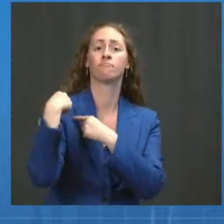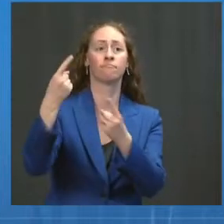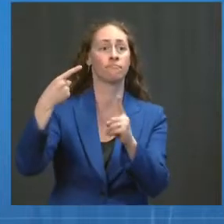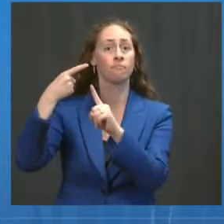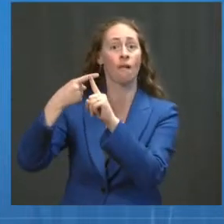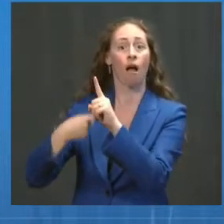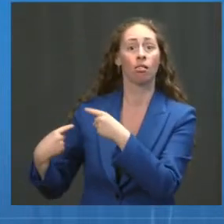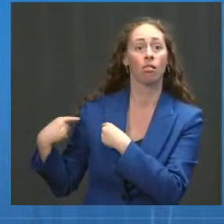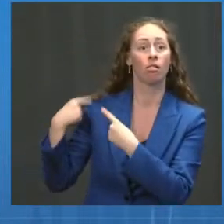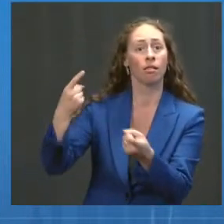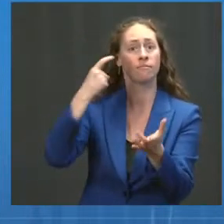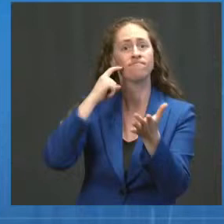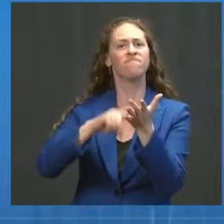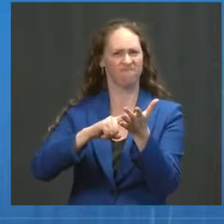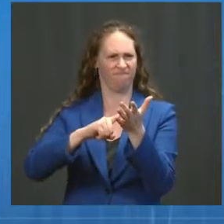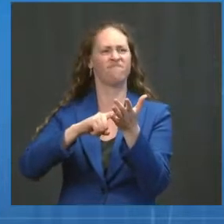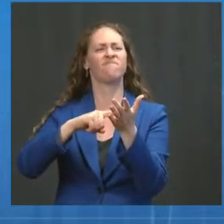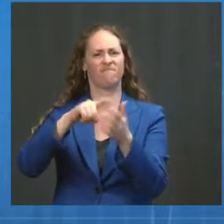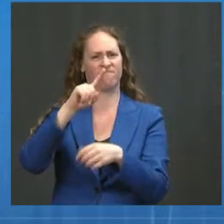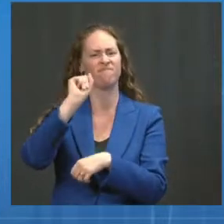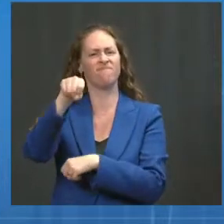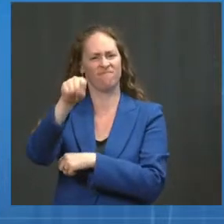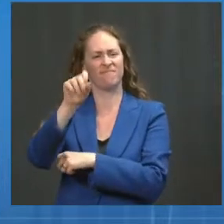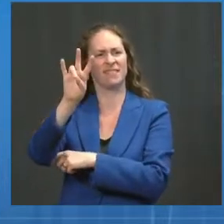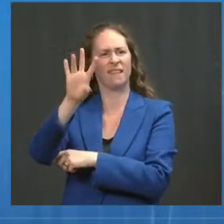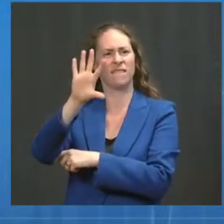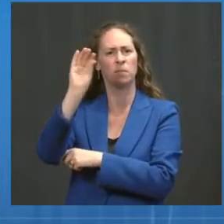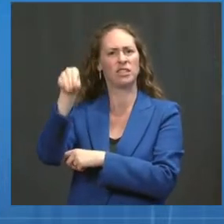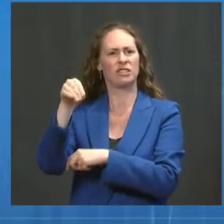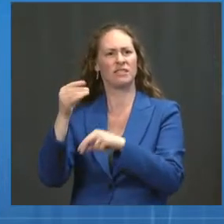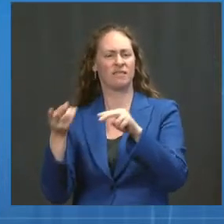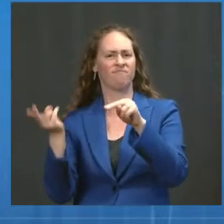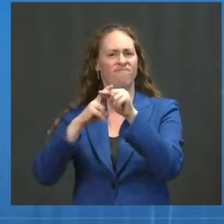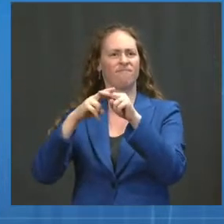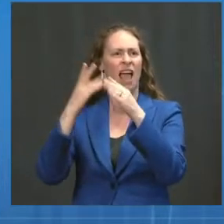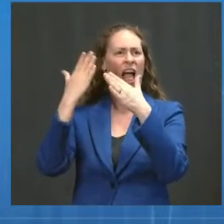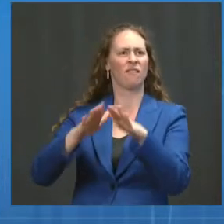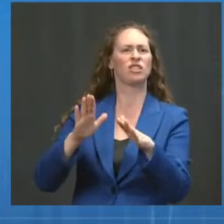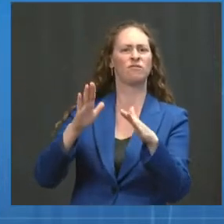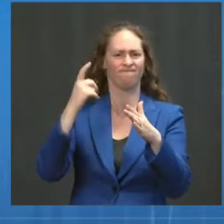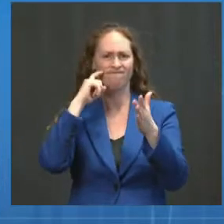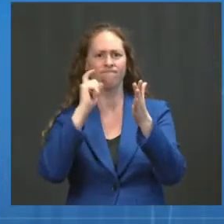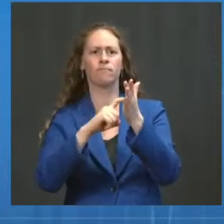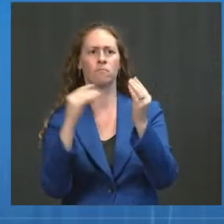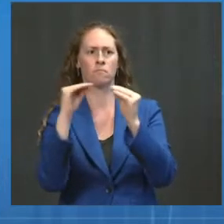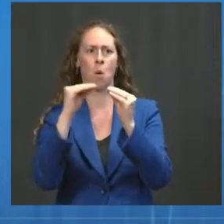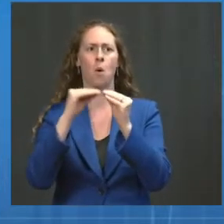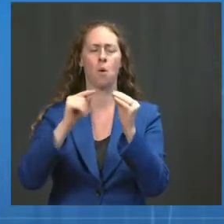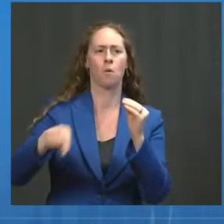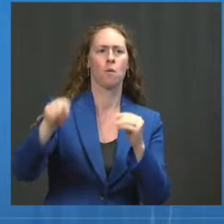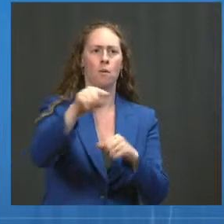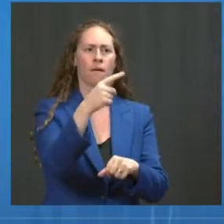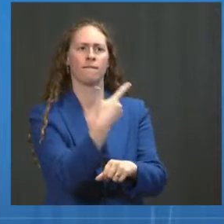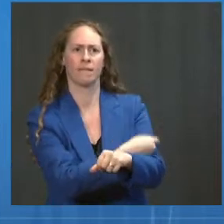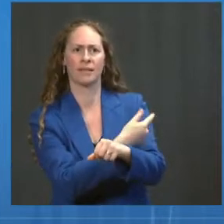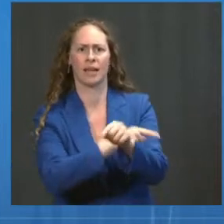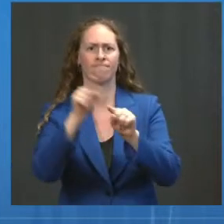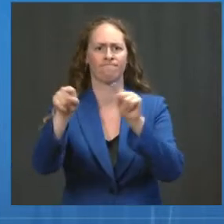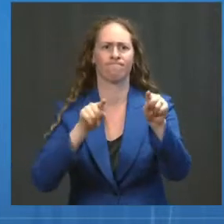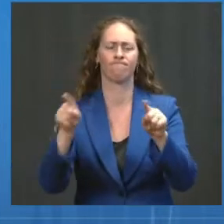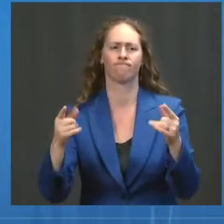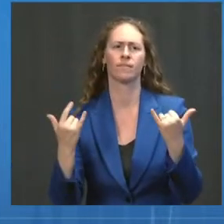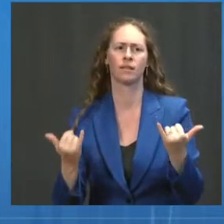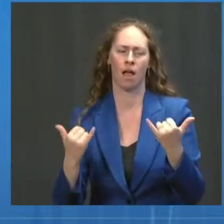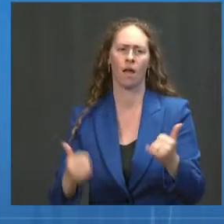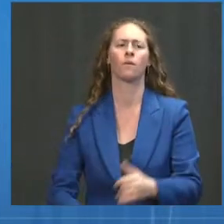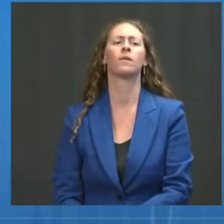in the average daily number of 12 to 15-year-olds getting vaccinated, particularly important as